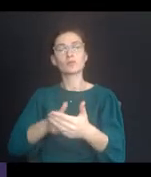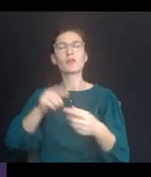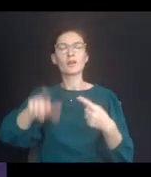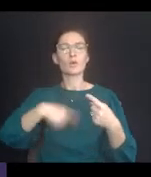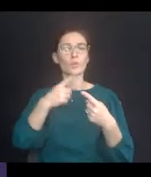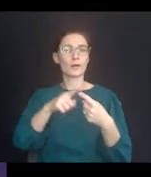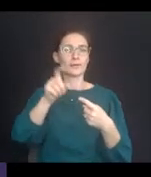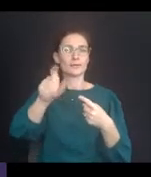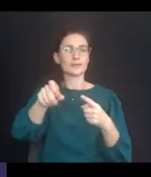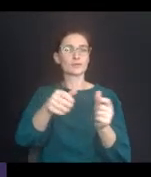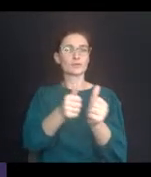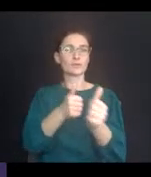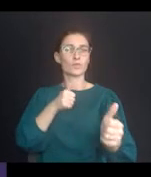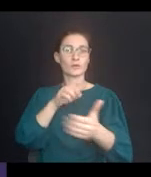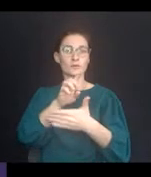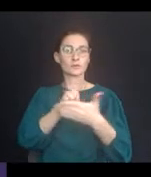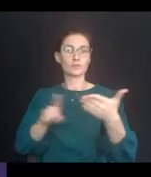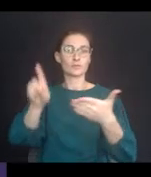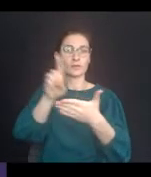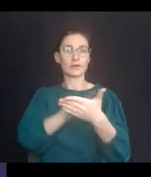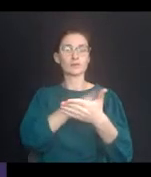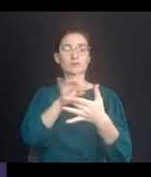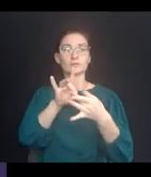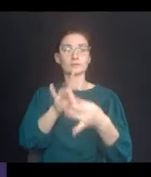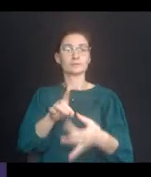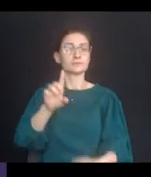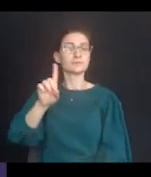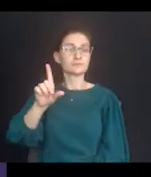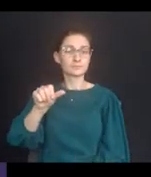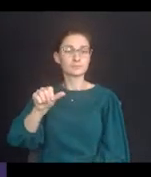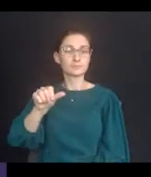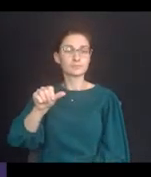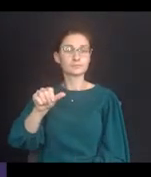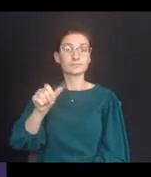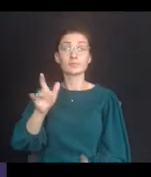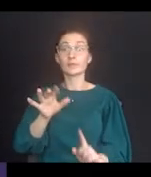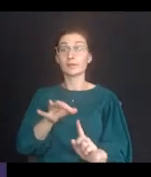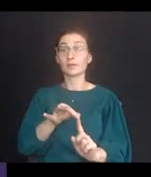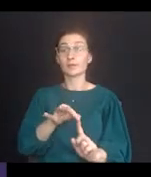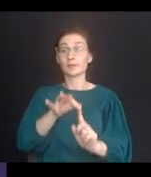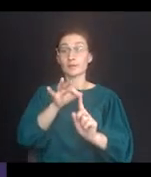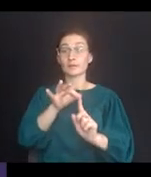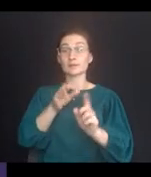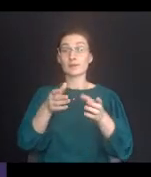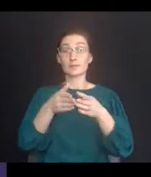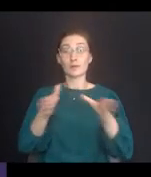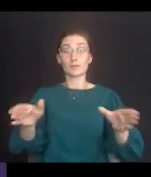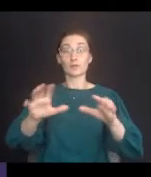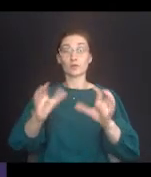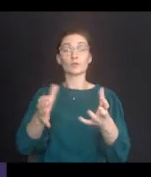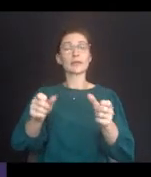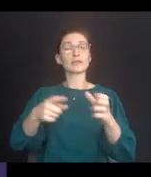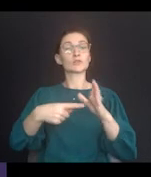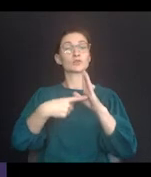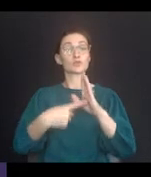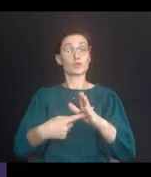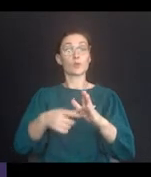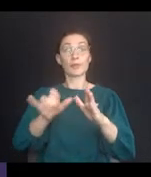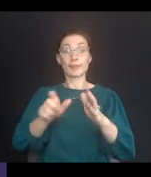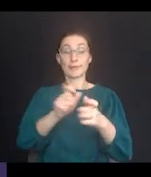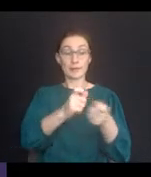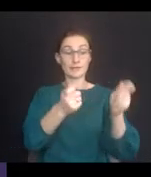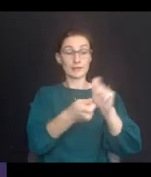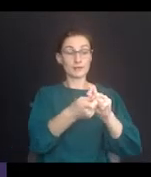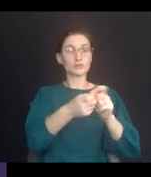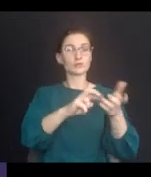the modifications are necessary to avoid discrimination on the basis of disability unless the public entity can demonstrate